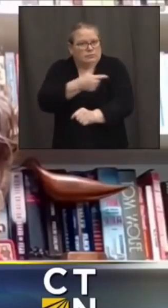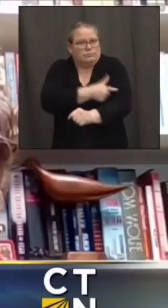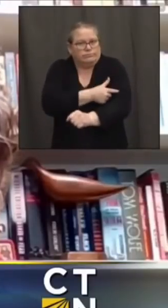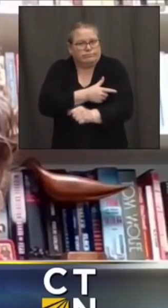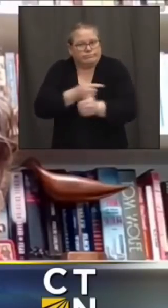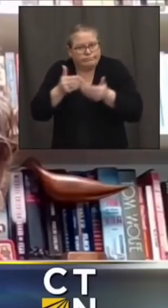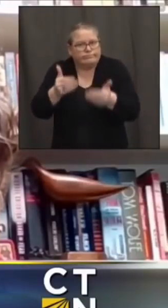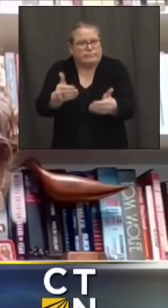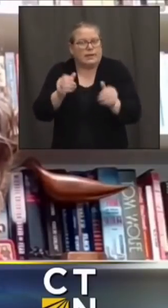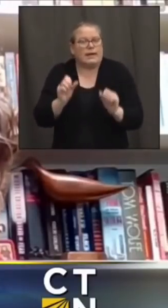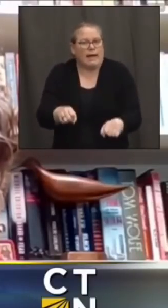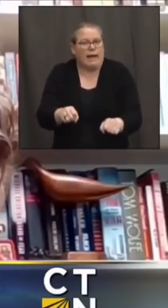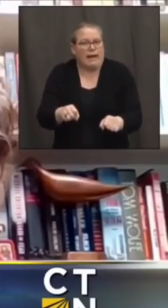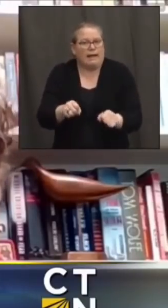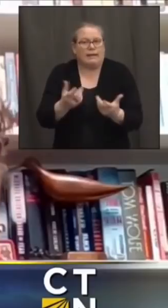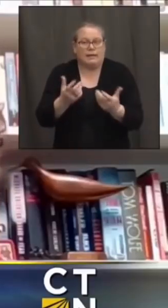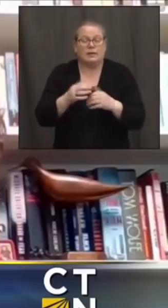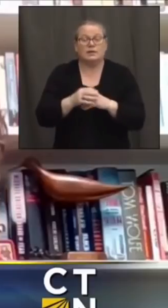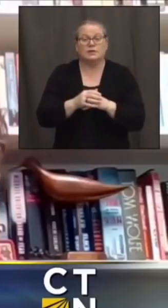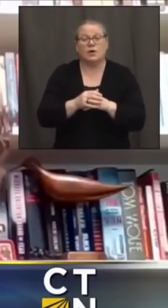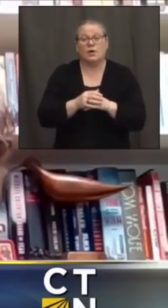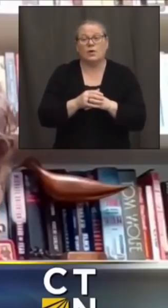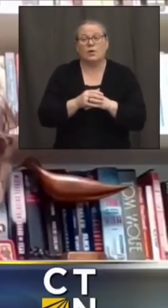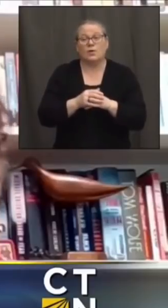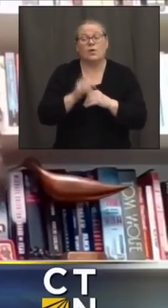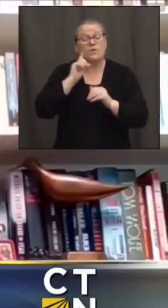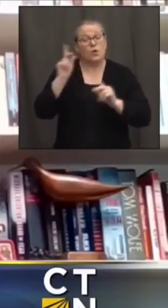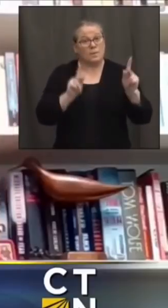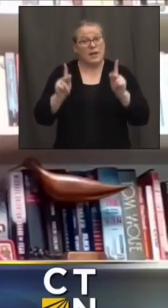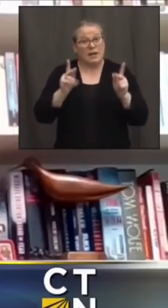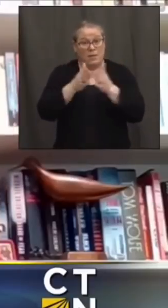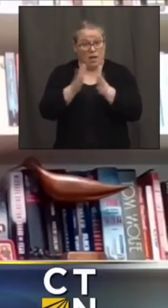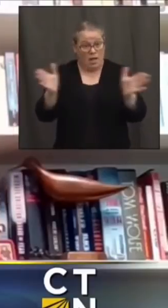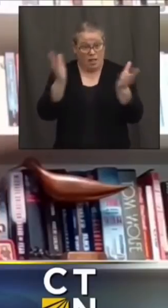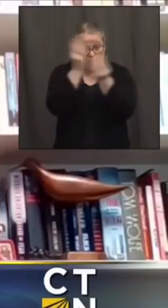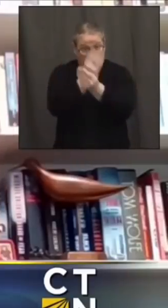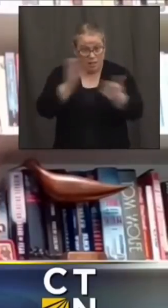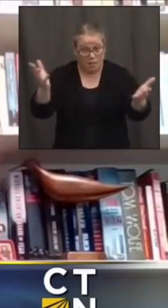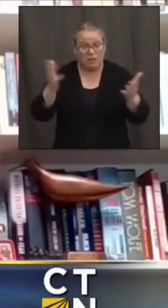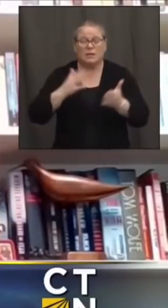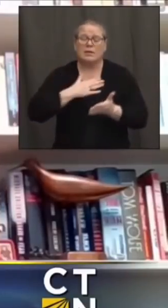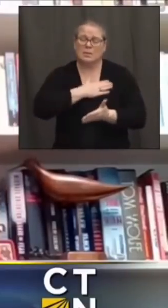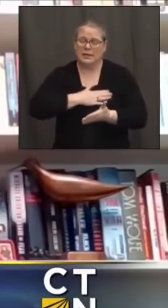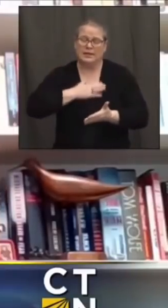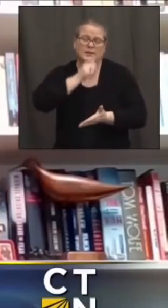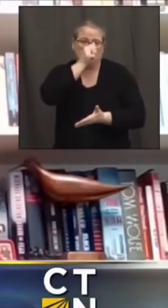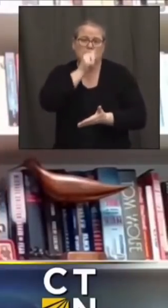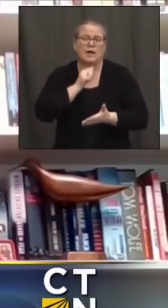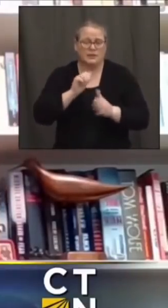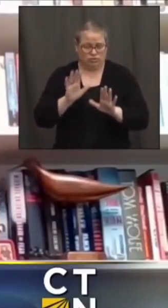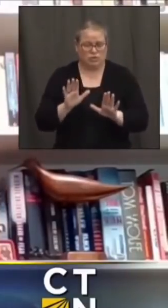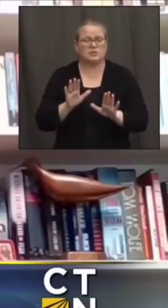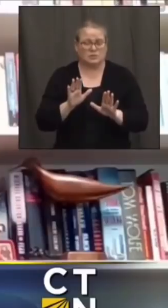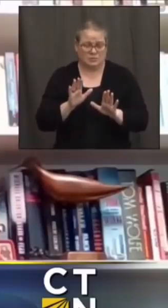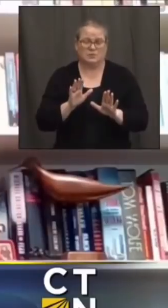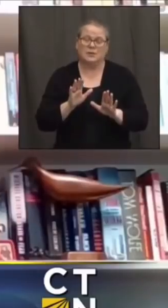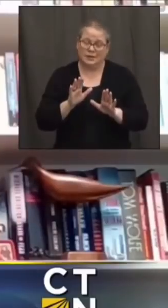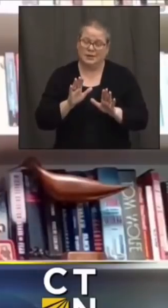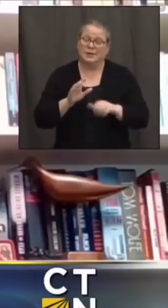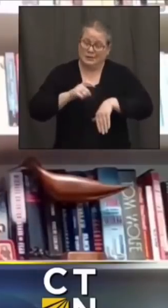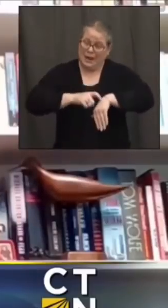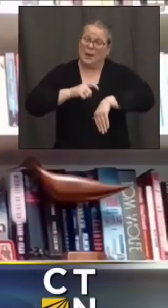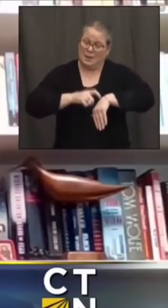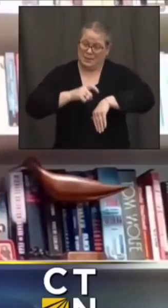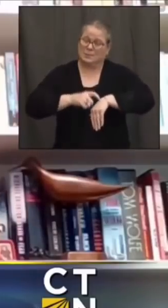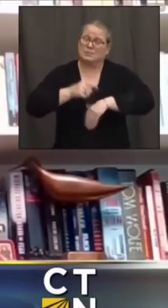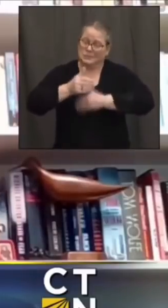our uh message to the public today is please be patient um it will take time for us